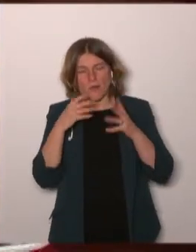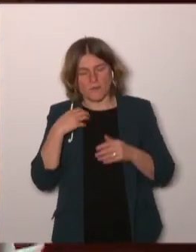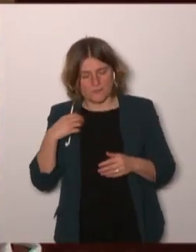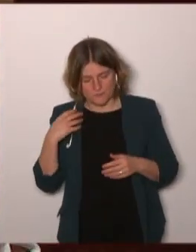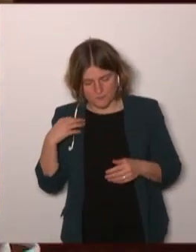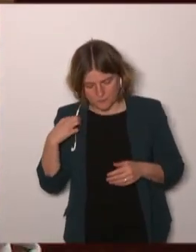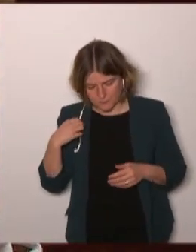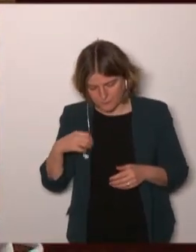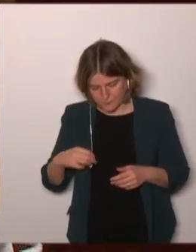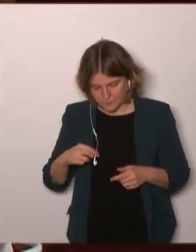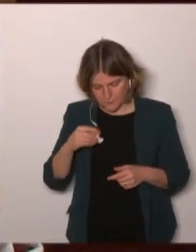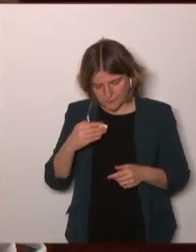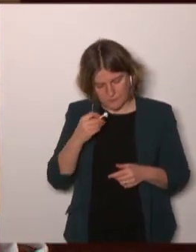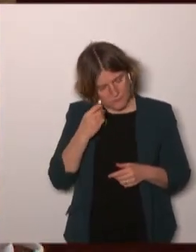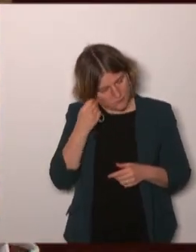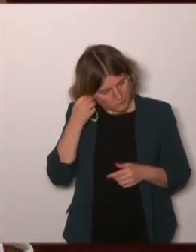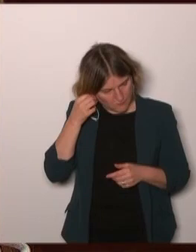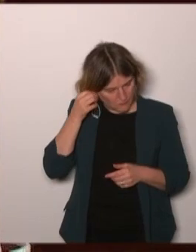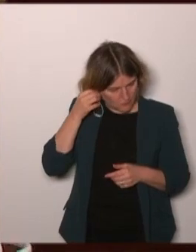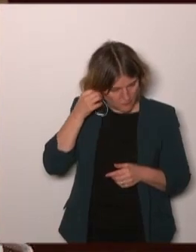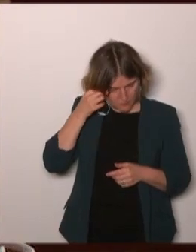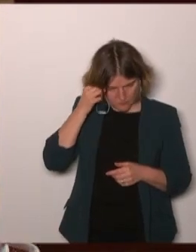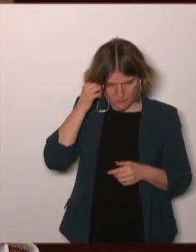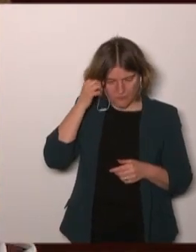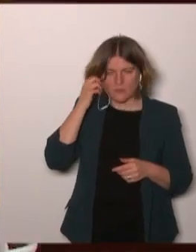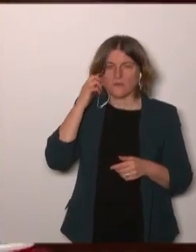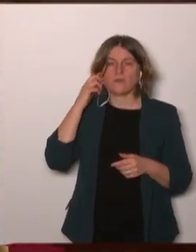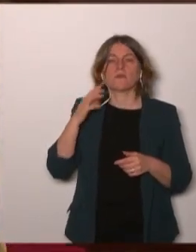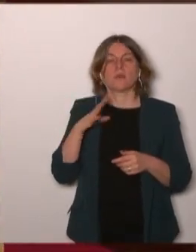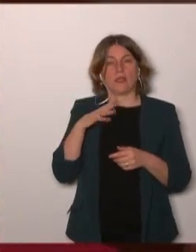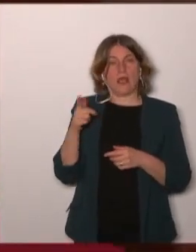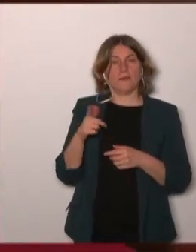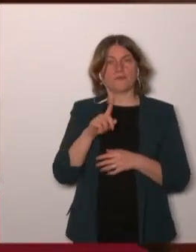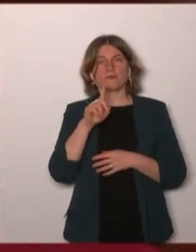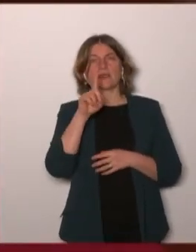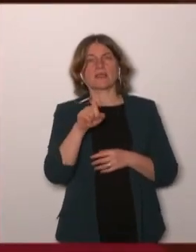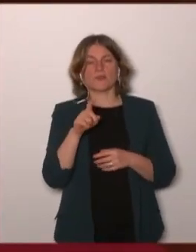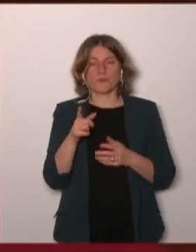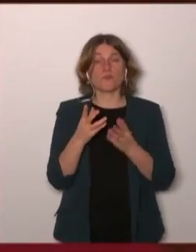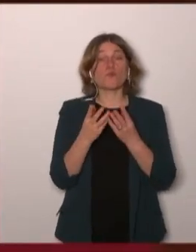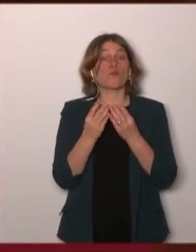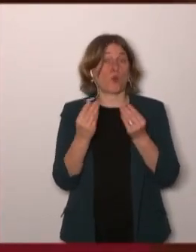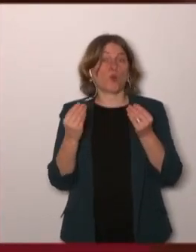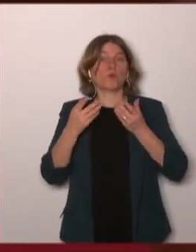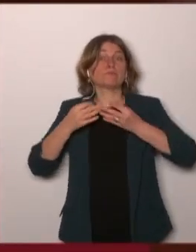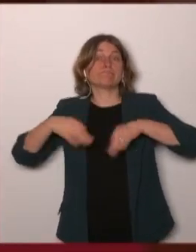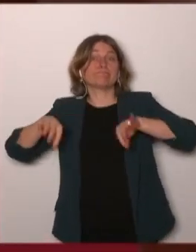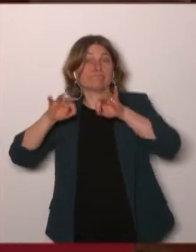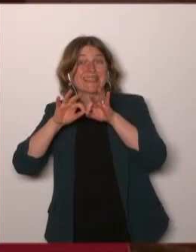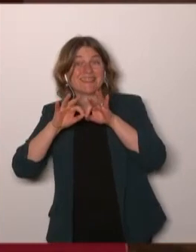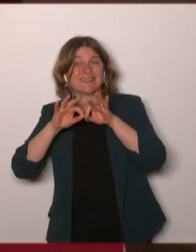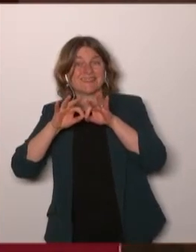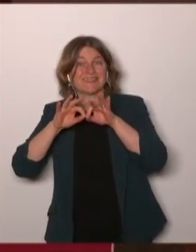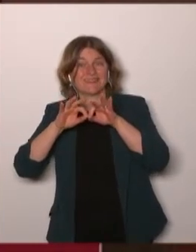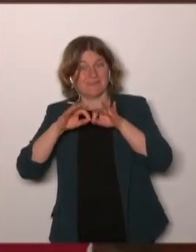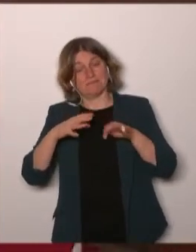many countries have they get access to new drugs during the studies and after there is a long gap before